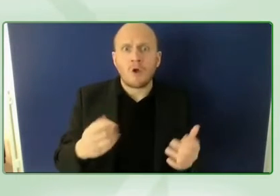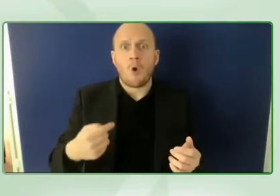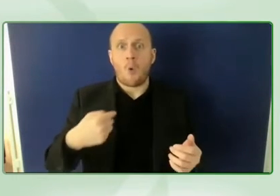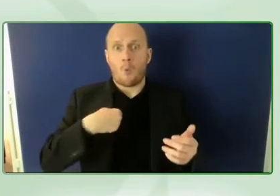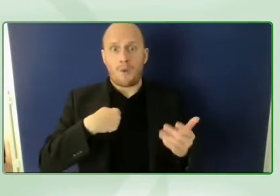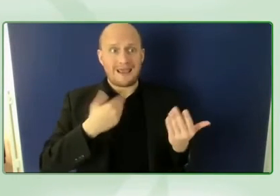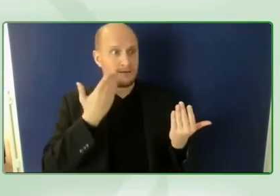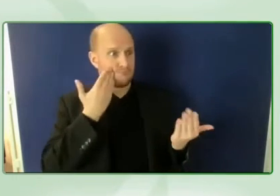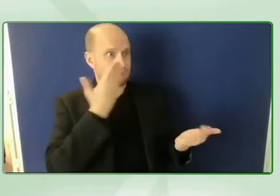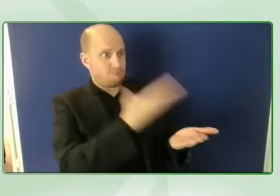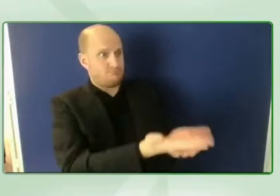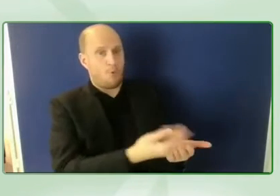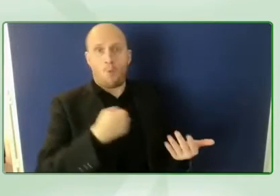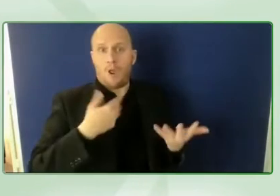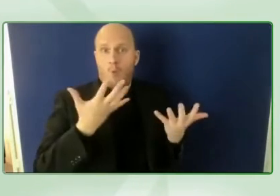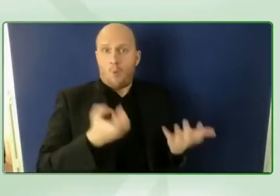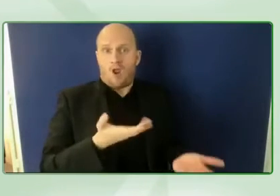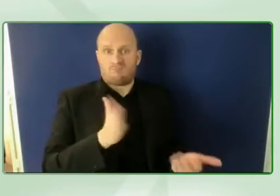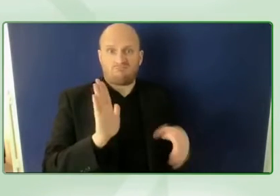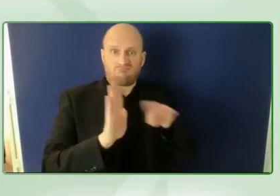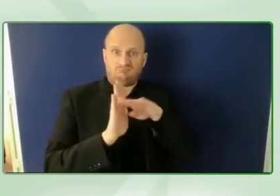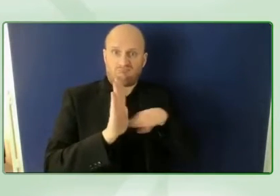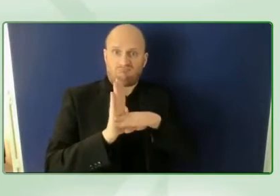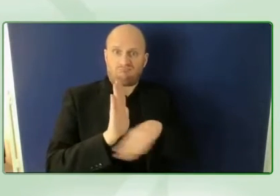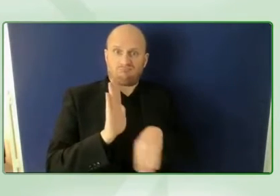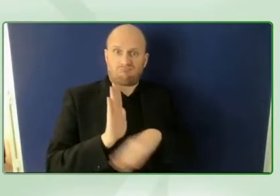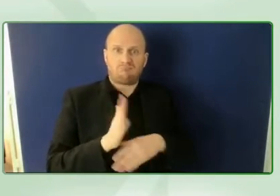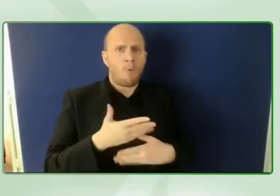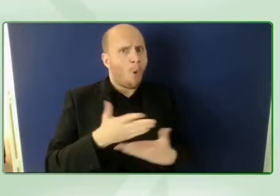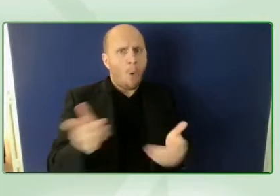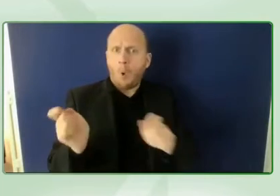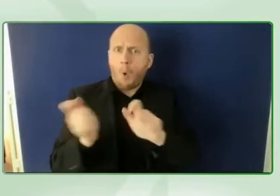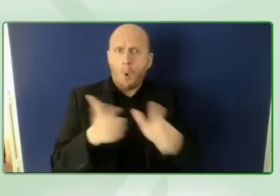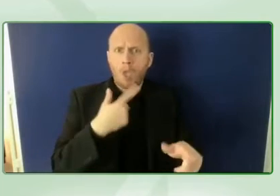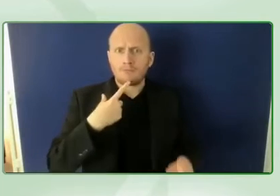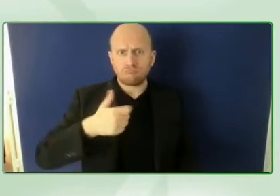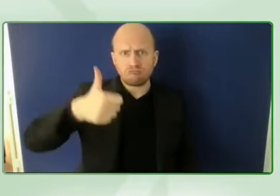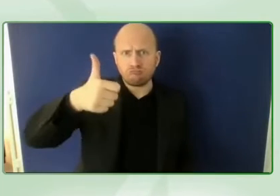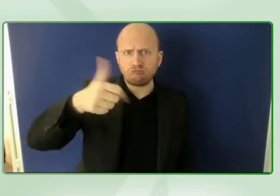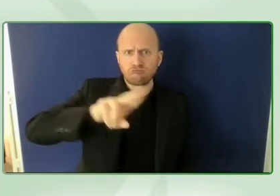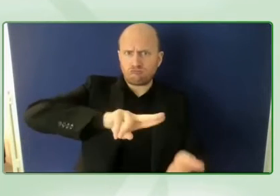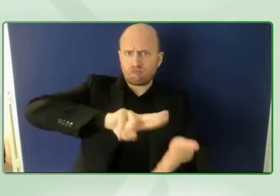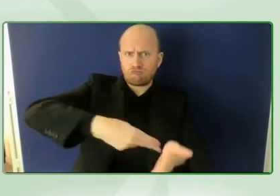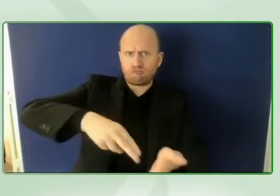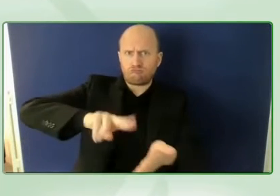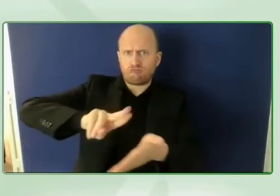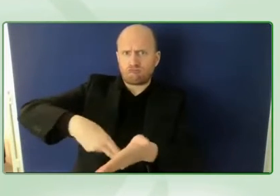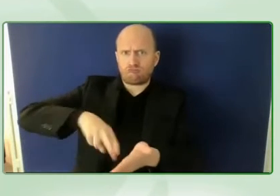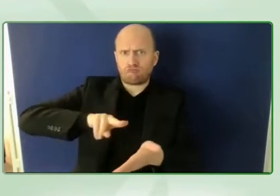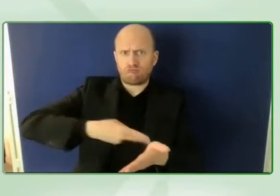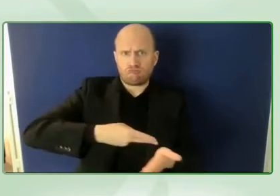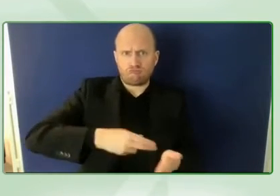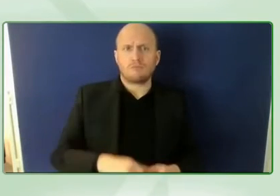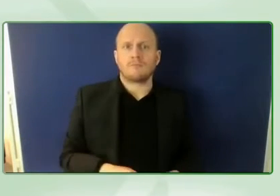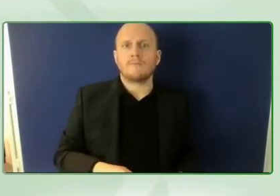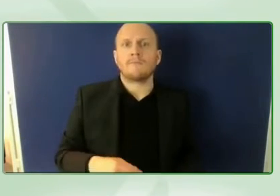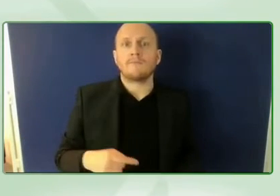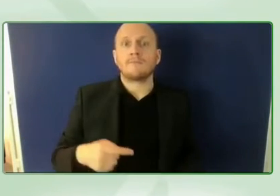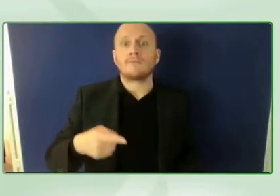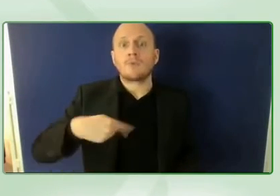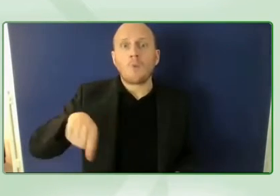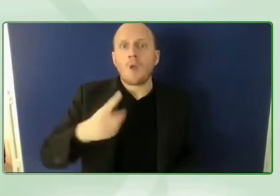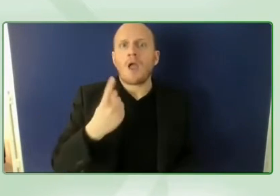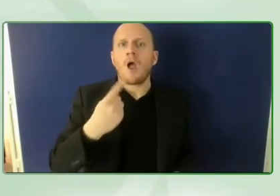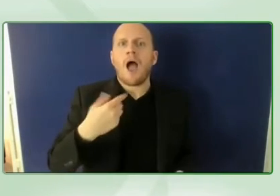in we have behind we the 15 one of the biggest advertising agencies in the world and three of the biggest public